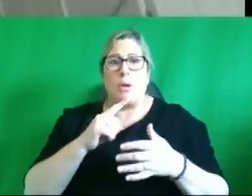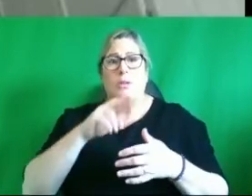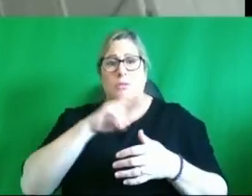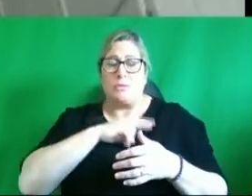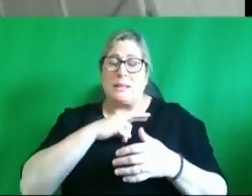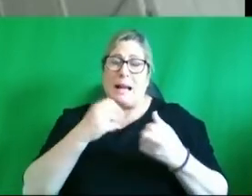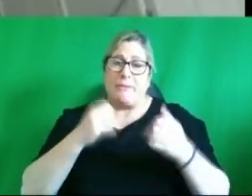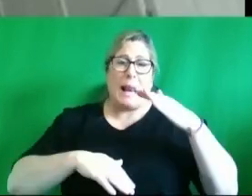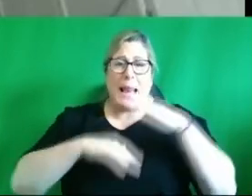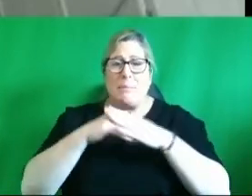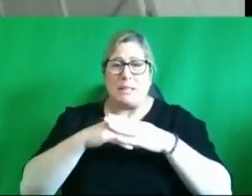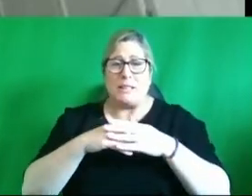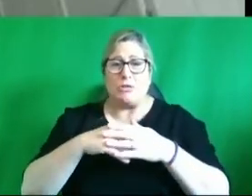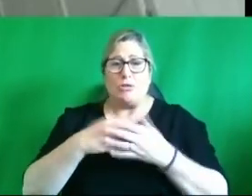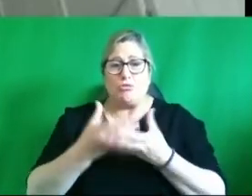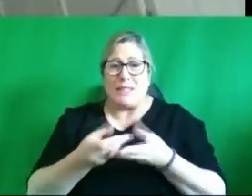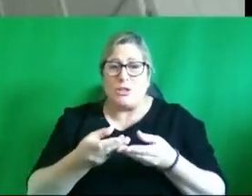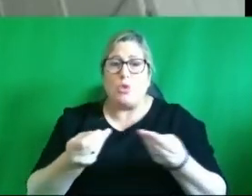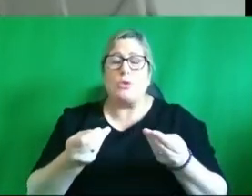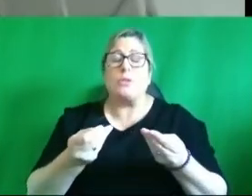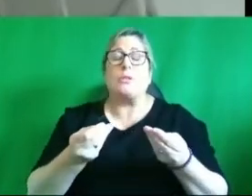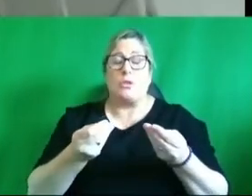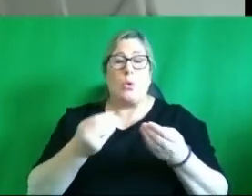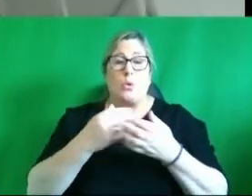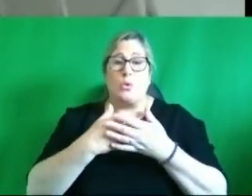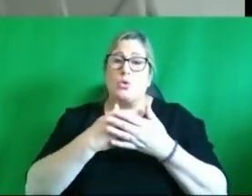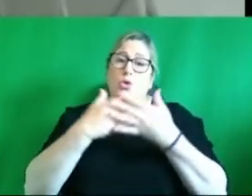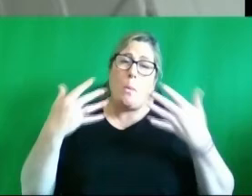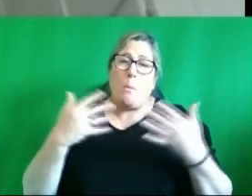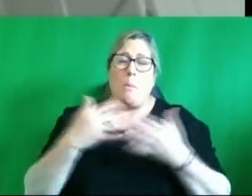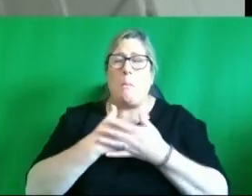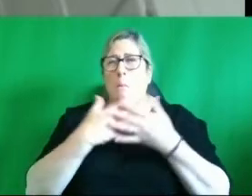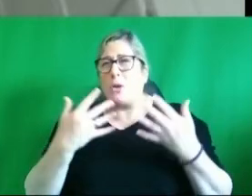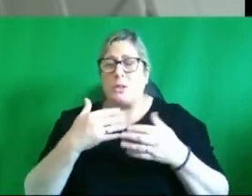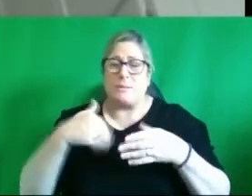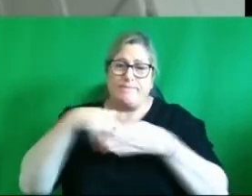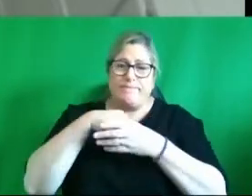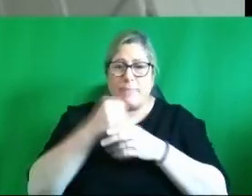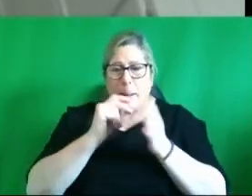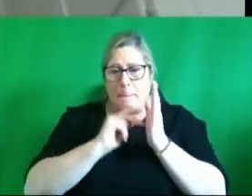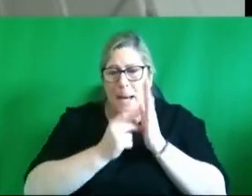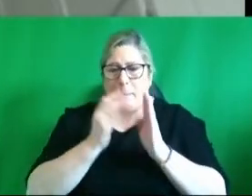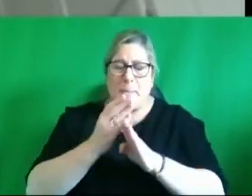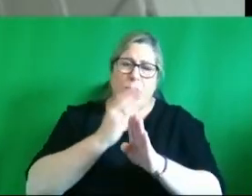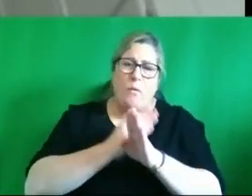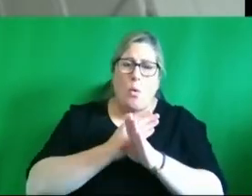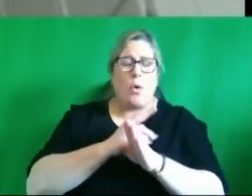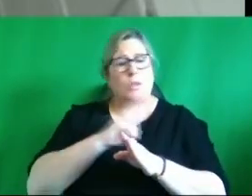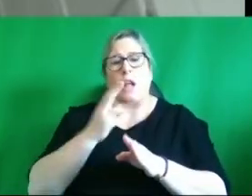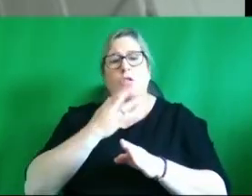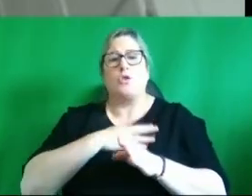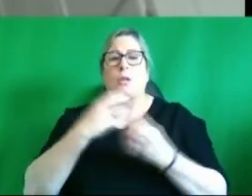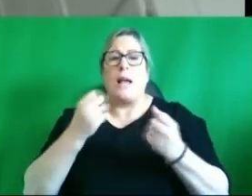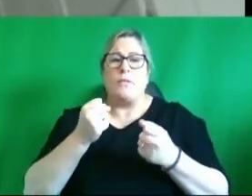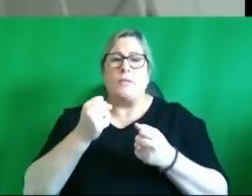so if if um so much needs to go into the planning before that to actually really uh not just have a the